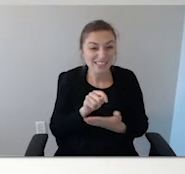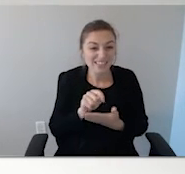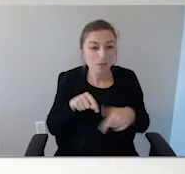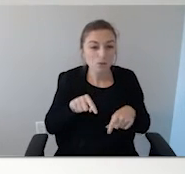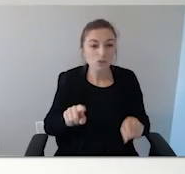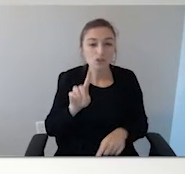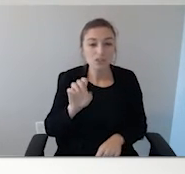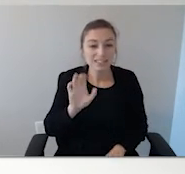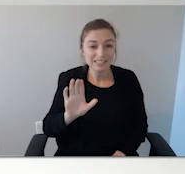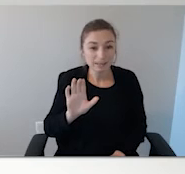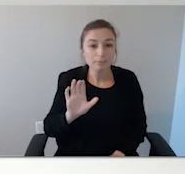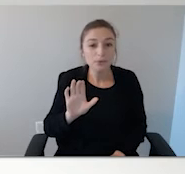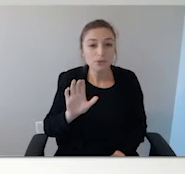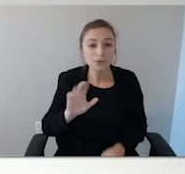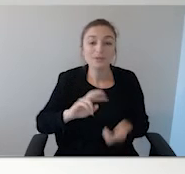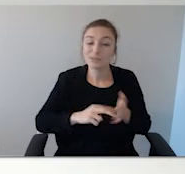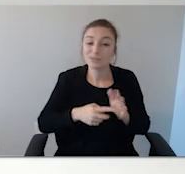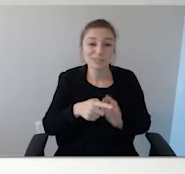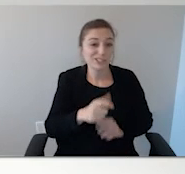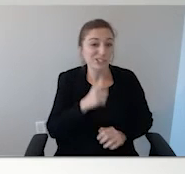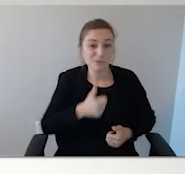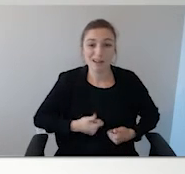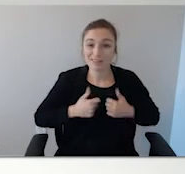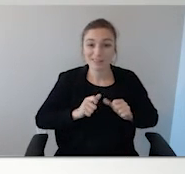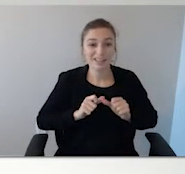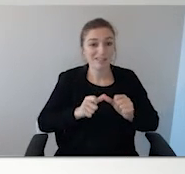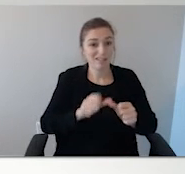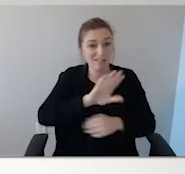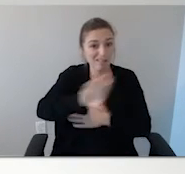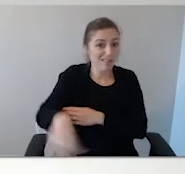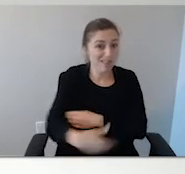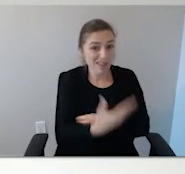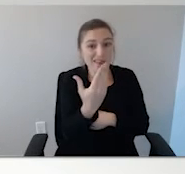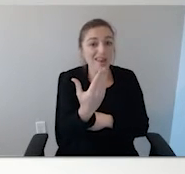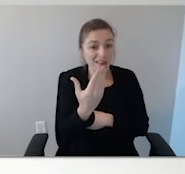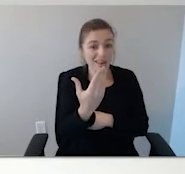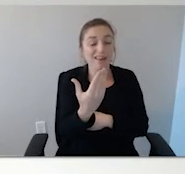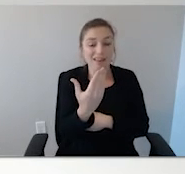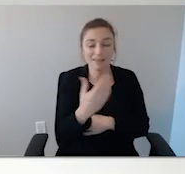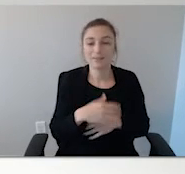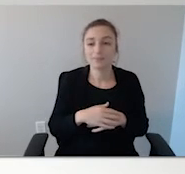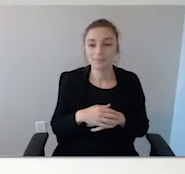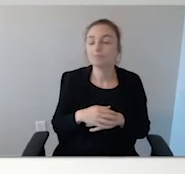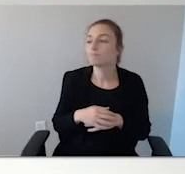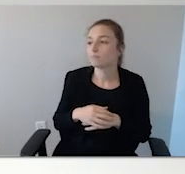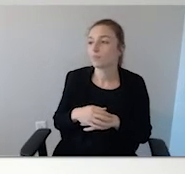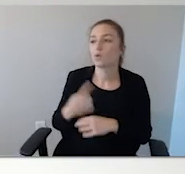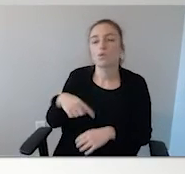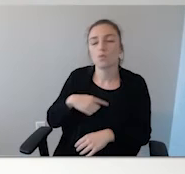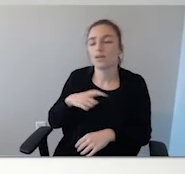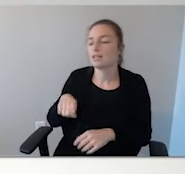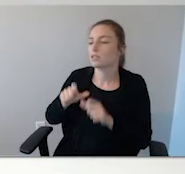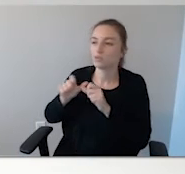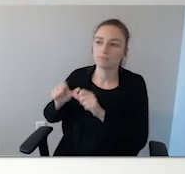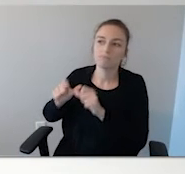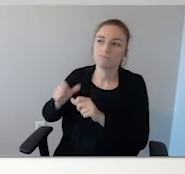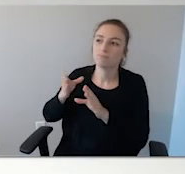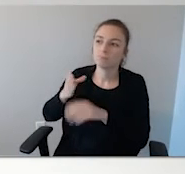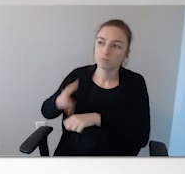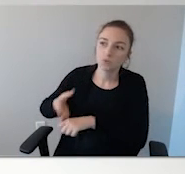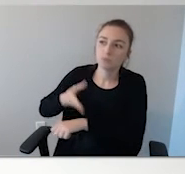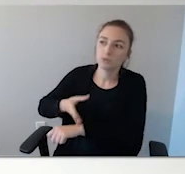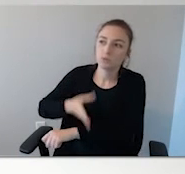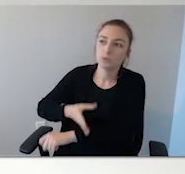house coat. I kept feeling, well, we need to be stepping ahead. We need to improve all the time. We need to make it easier for the